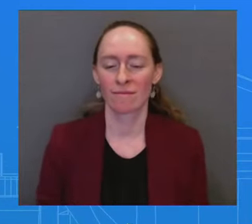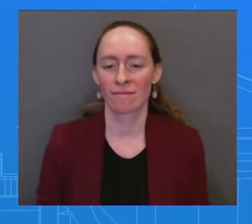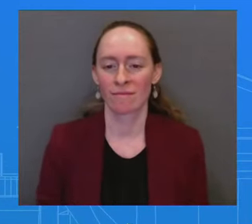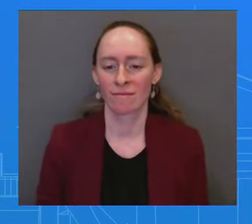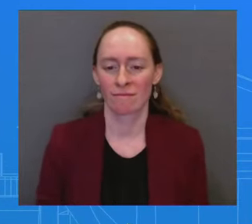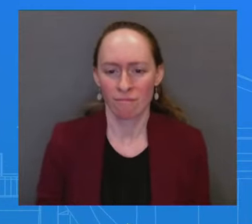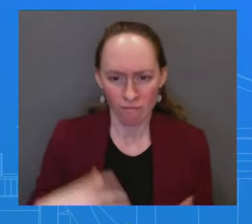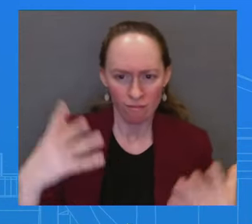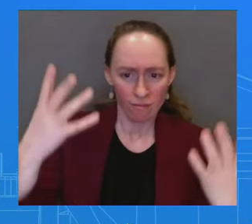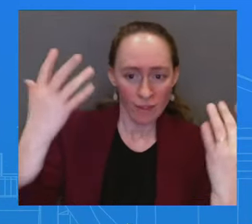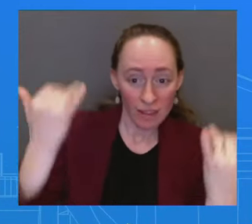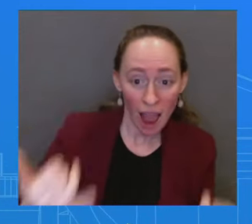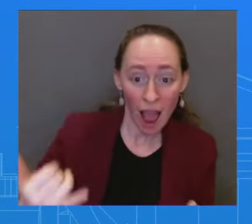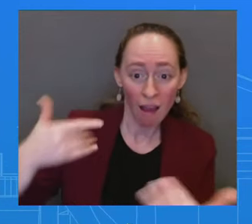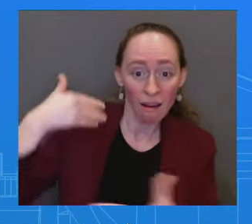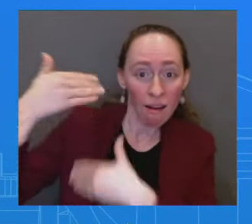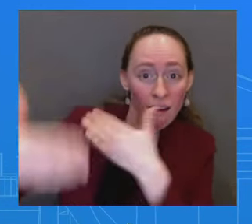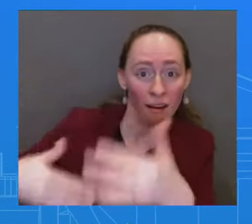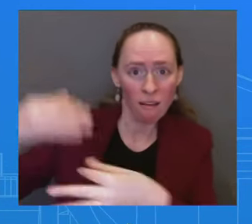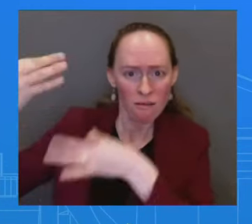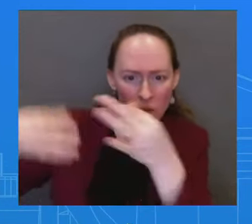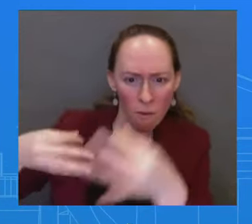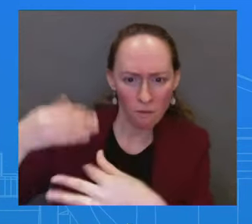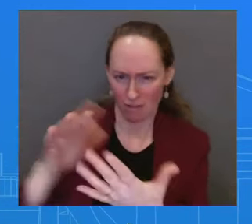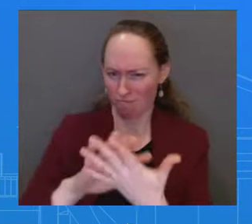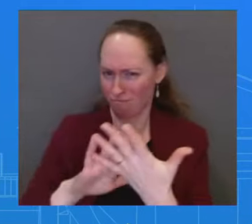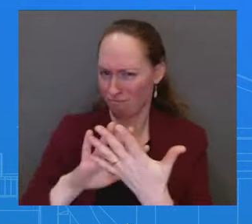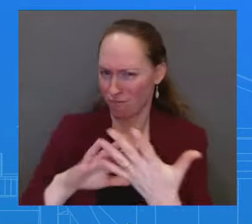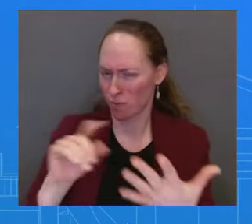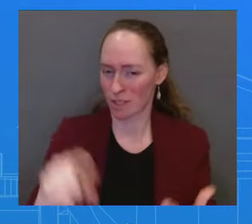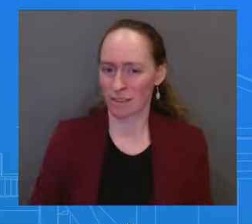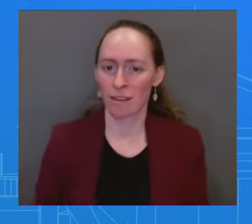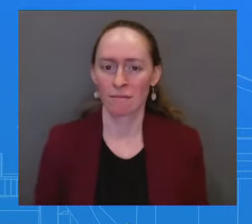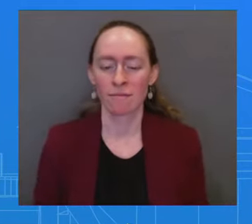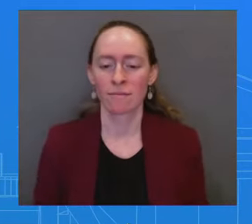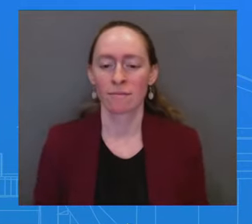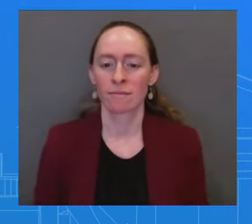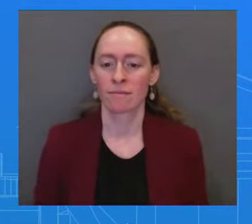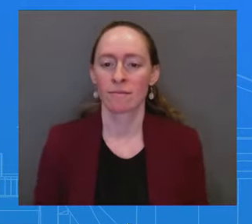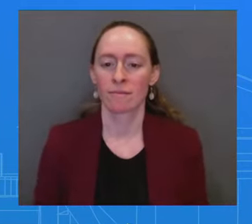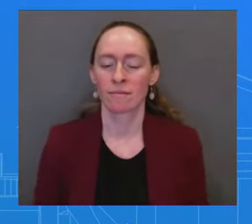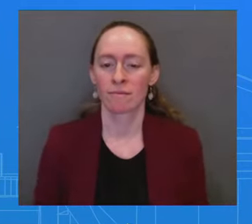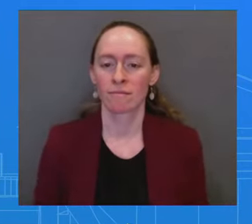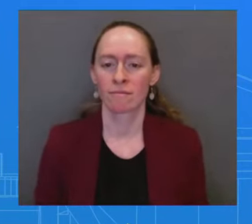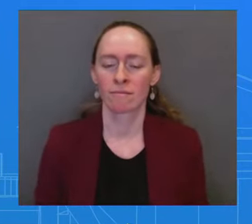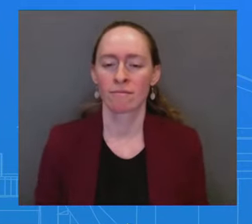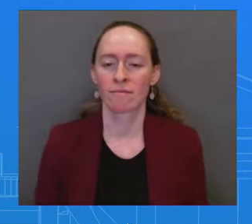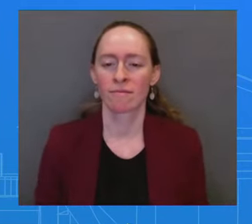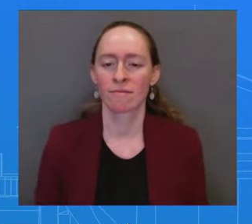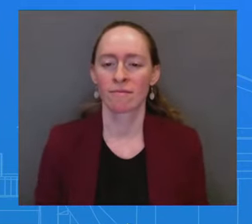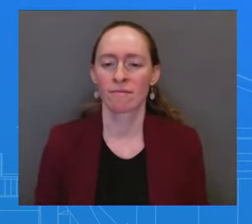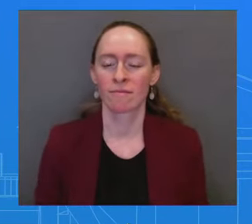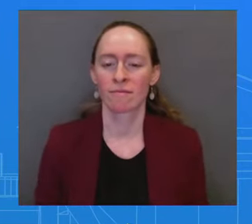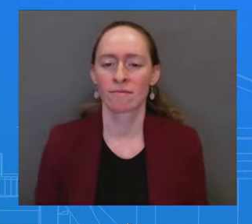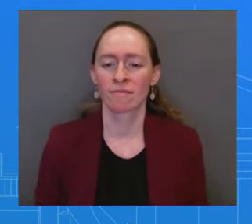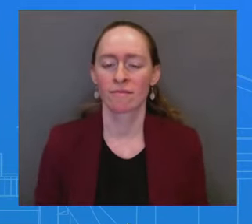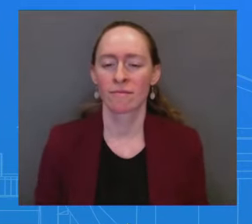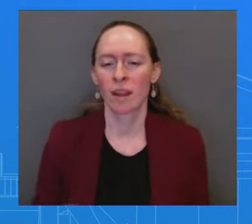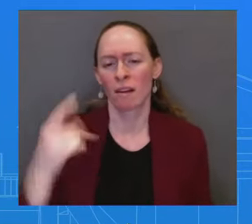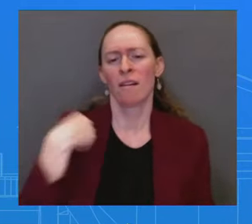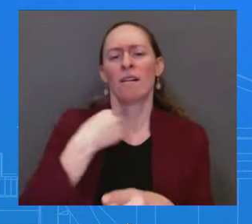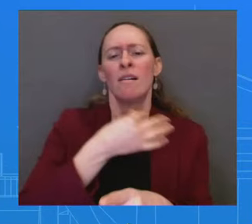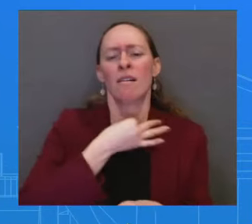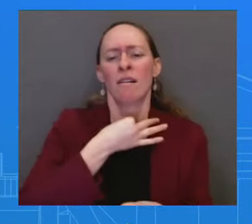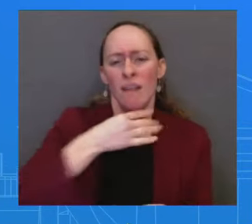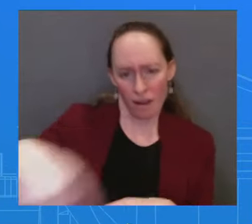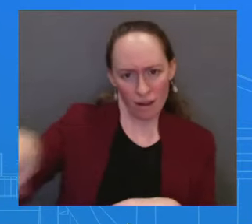The Border Patrol union president is saying the Supreme Court's decision is going to undoubtedly encourage more illegal immigration. Do you